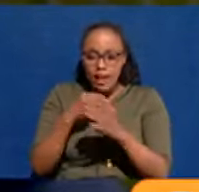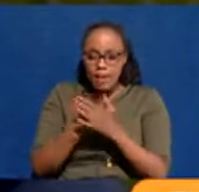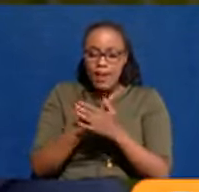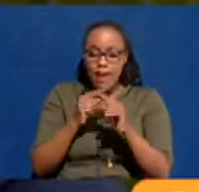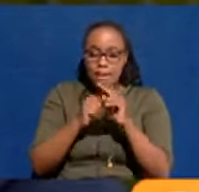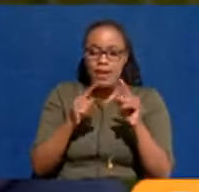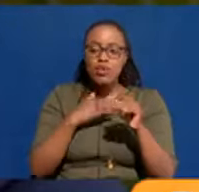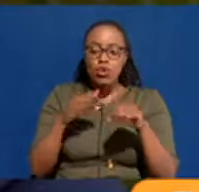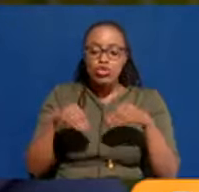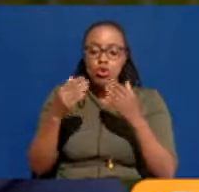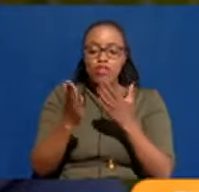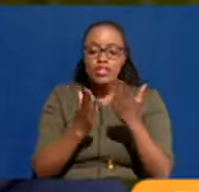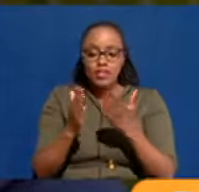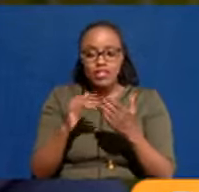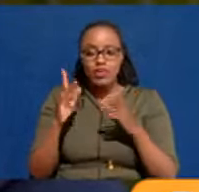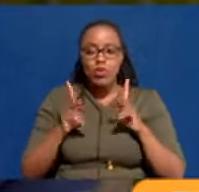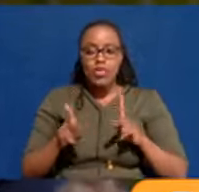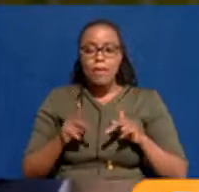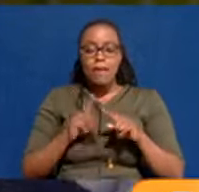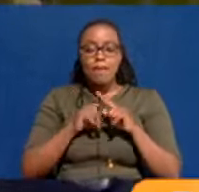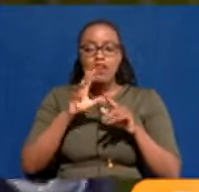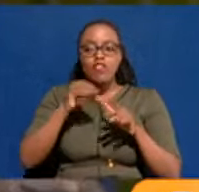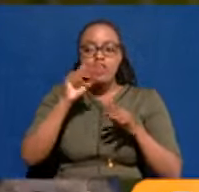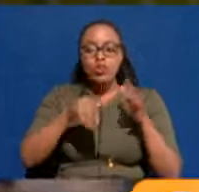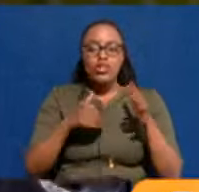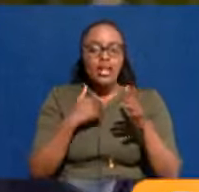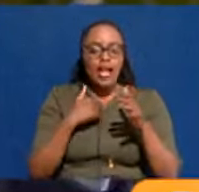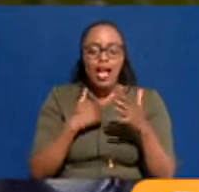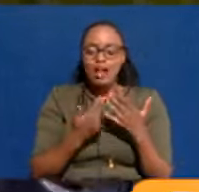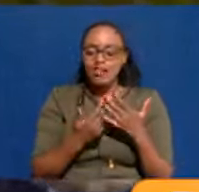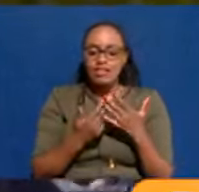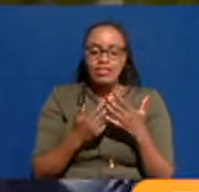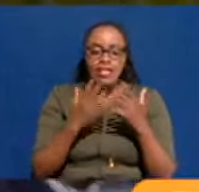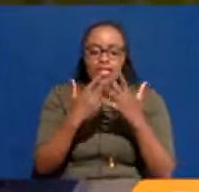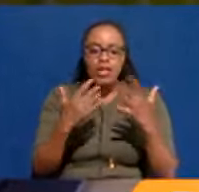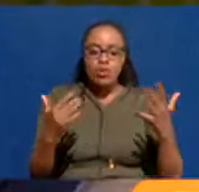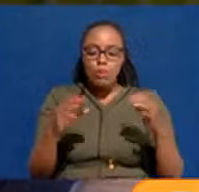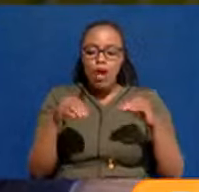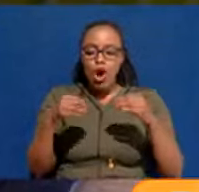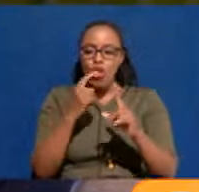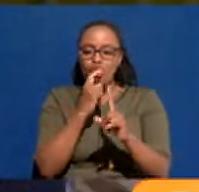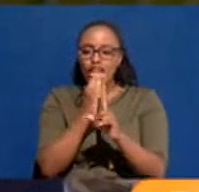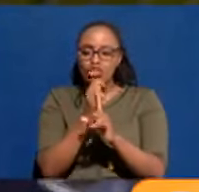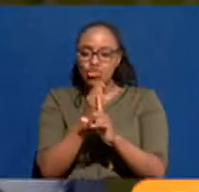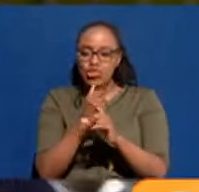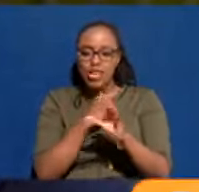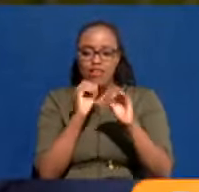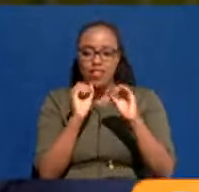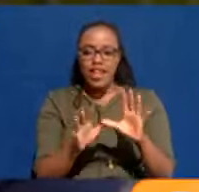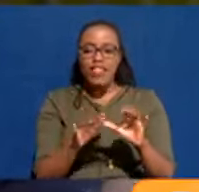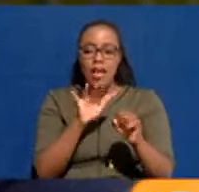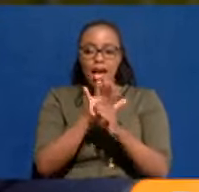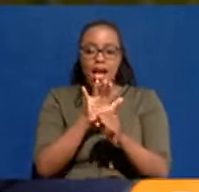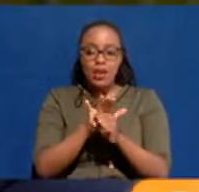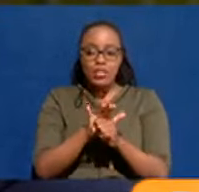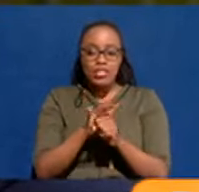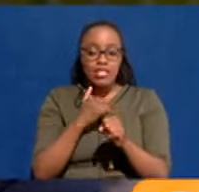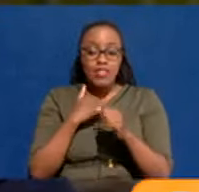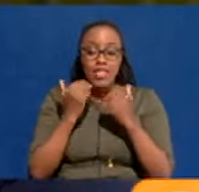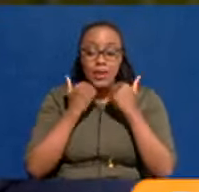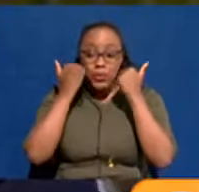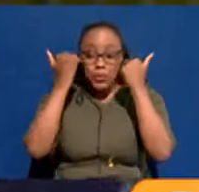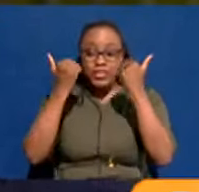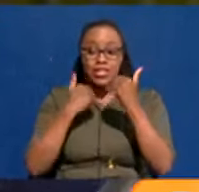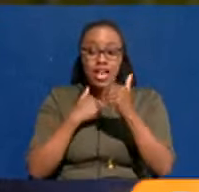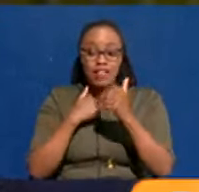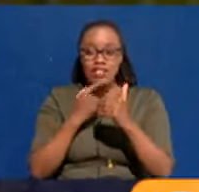they want to serve the people, but you find they don't have the facilities and the equipment required. And, you know, many of them have gone through depression. Many of them